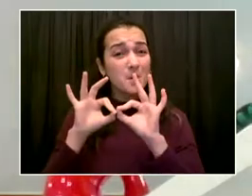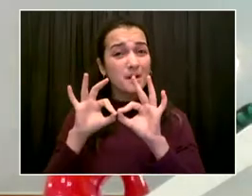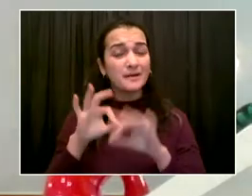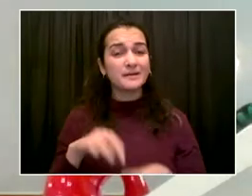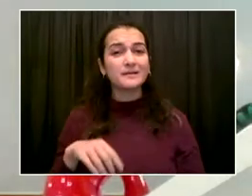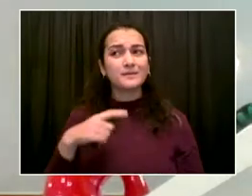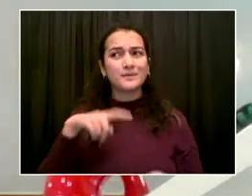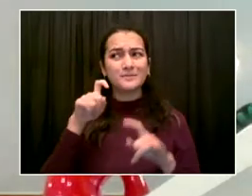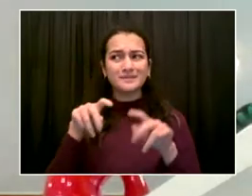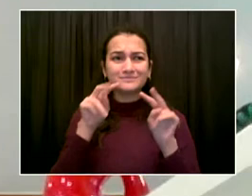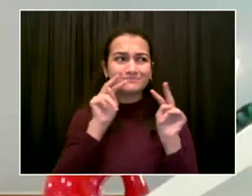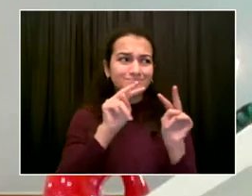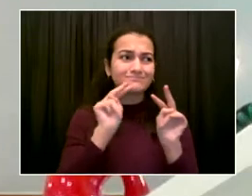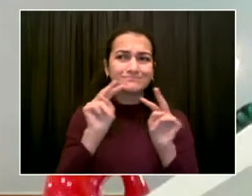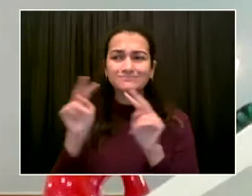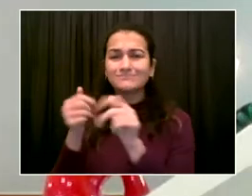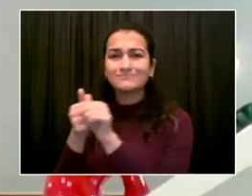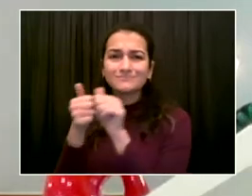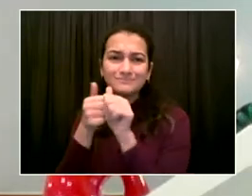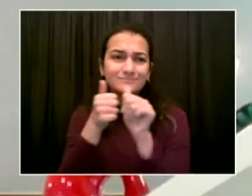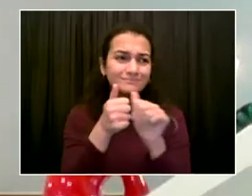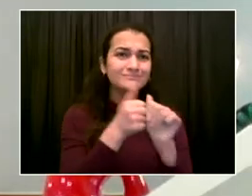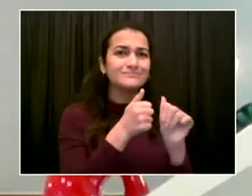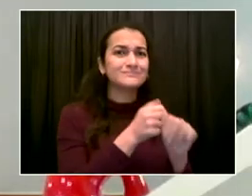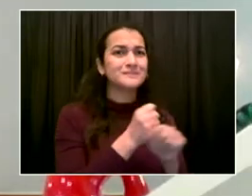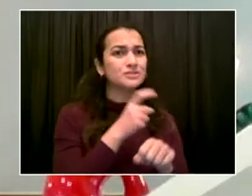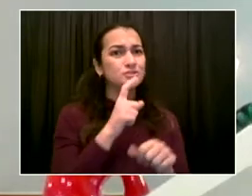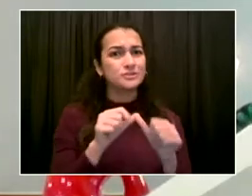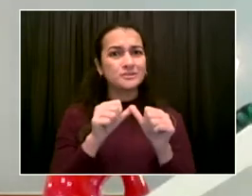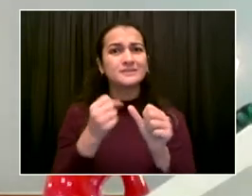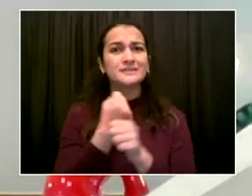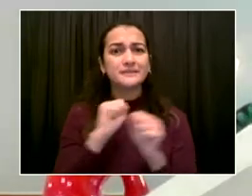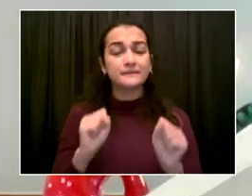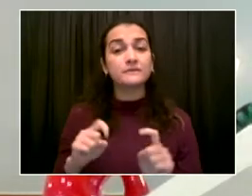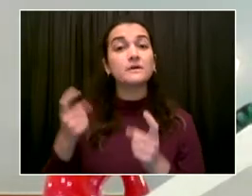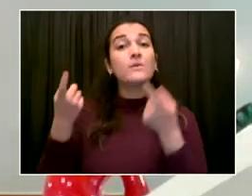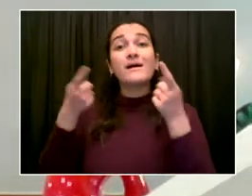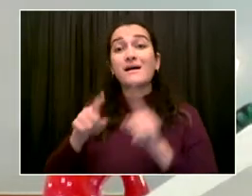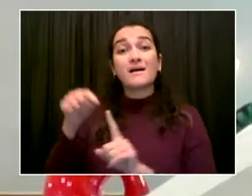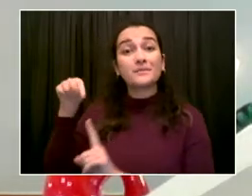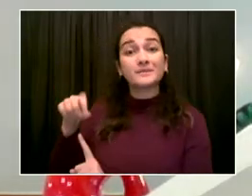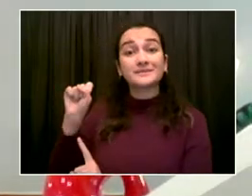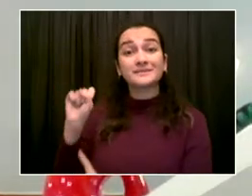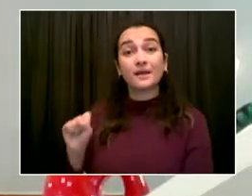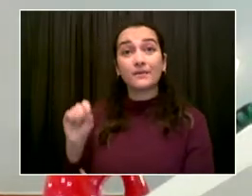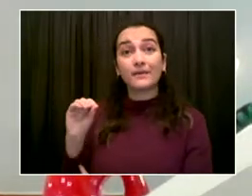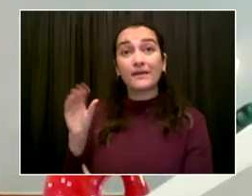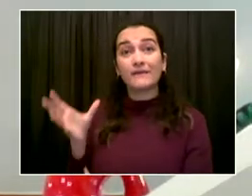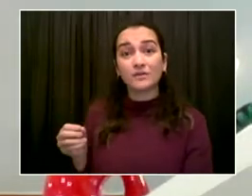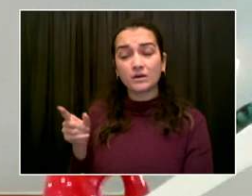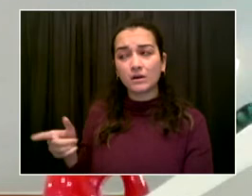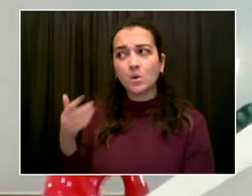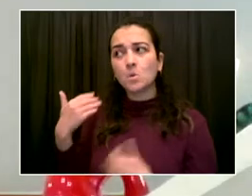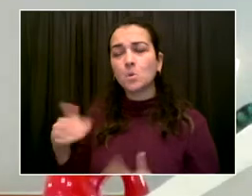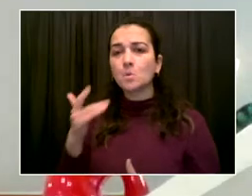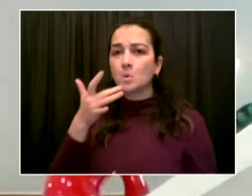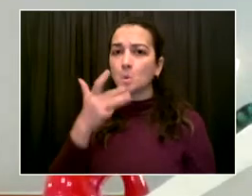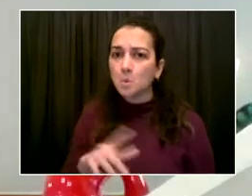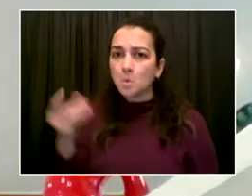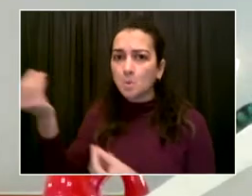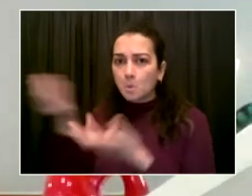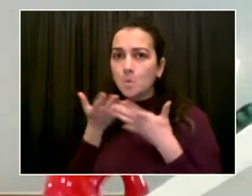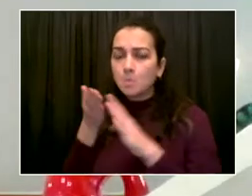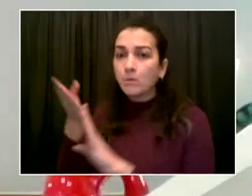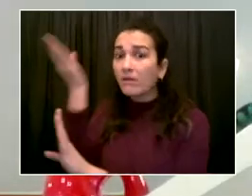offering anybody traveling from those countries to New York City an at-home test and even an at-home vaccine. But knowing